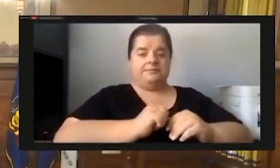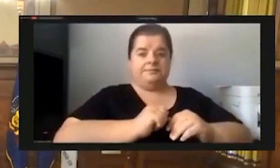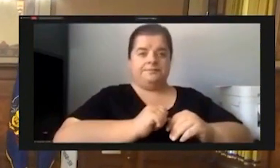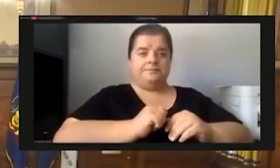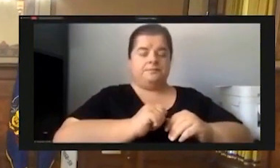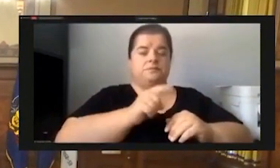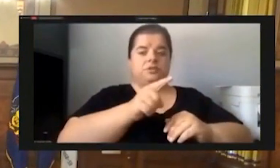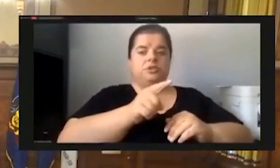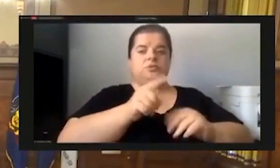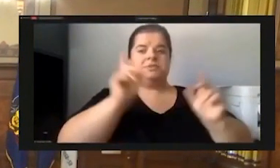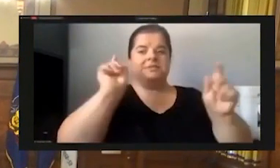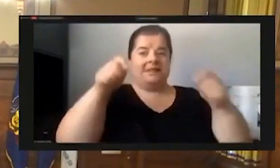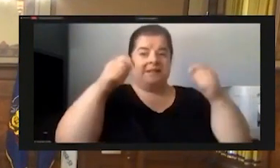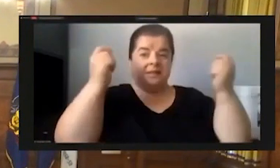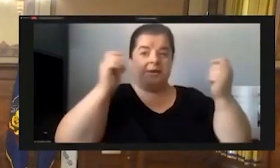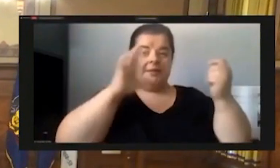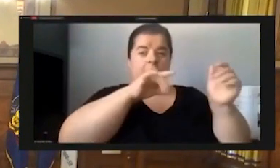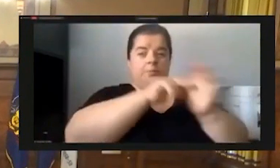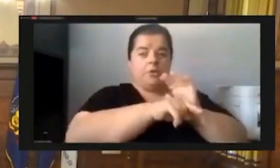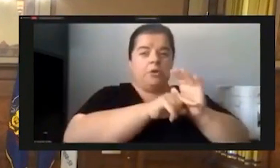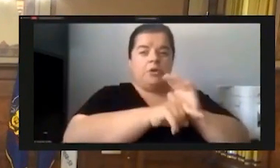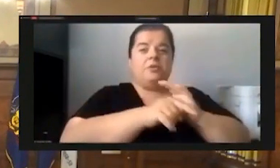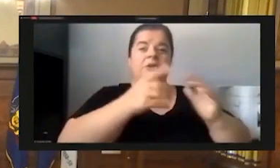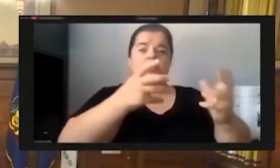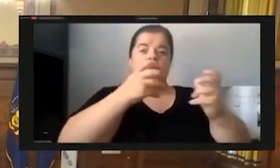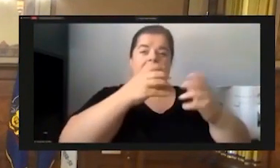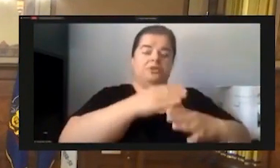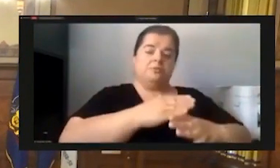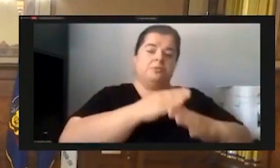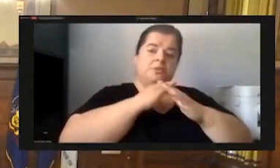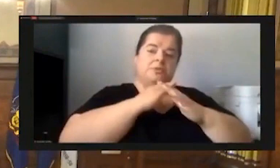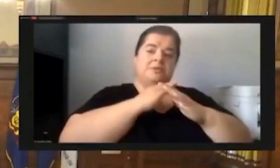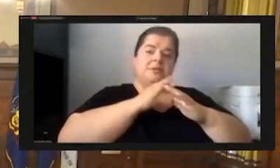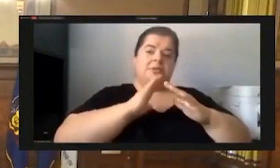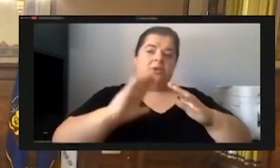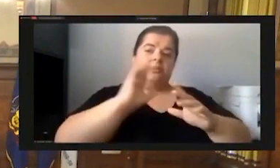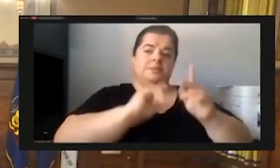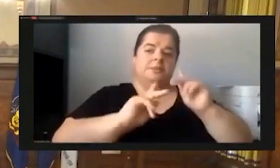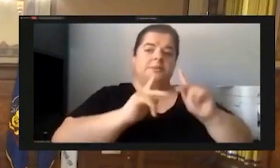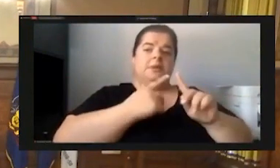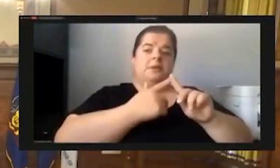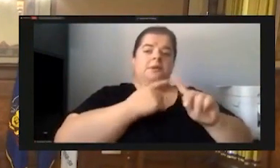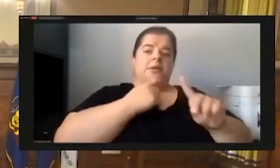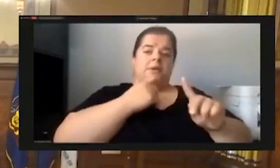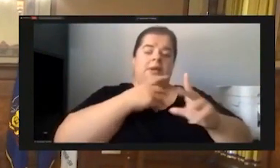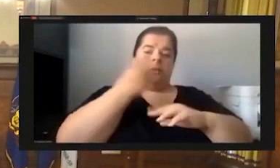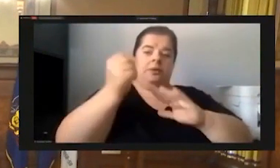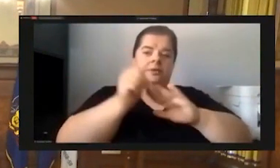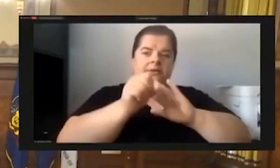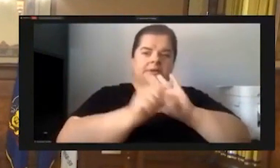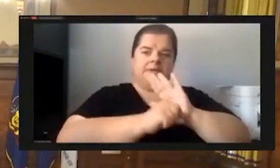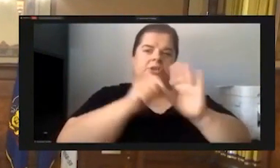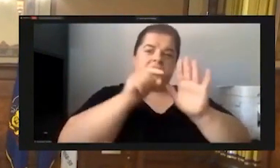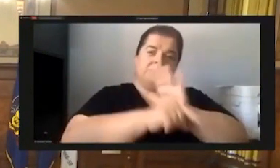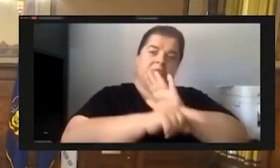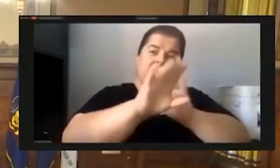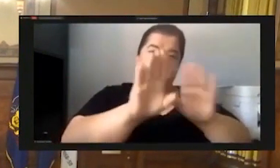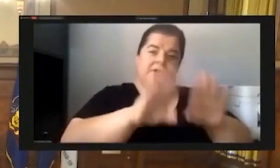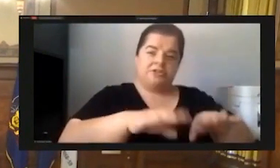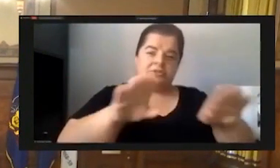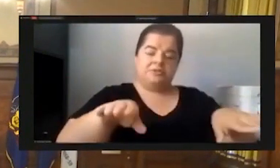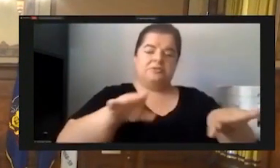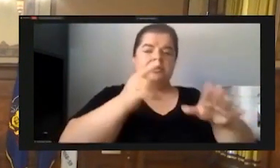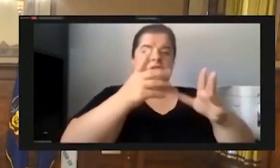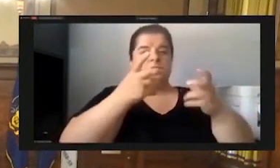celebrate their murder and you want to protect those who come from out of state to murder their children. You